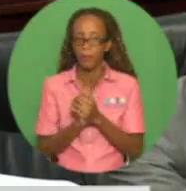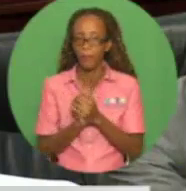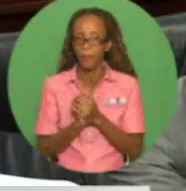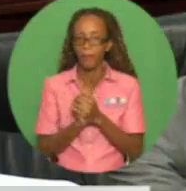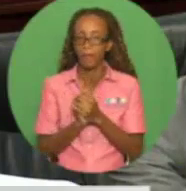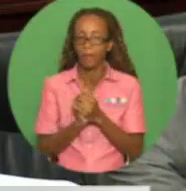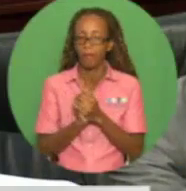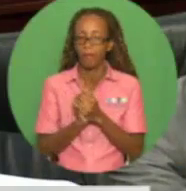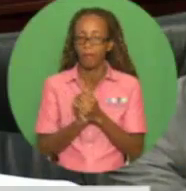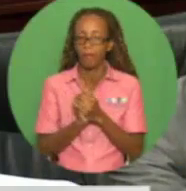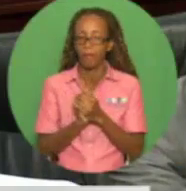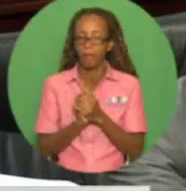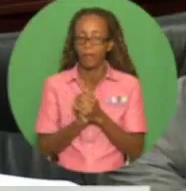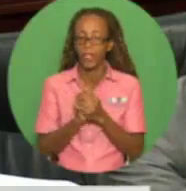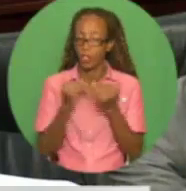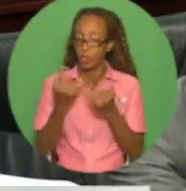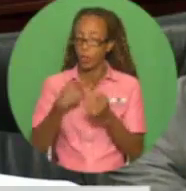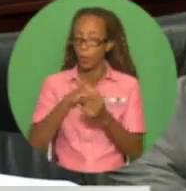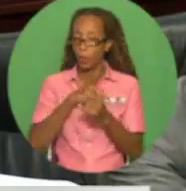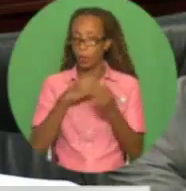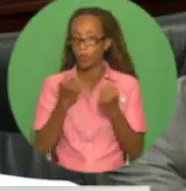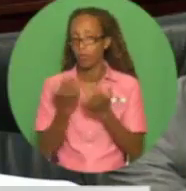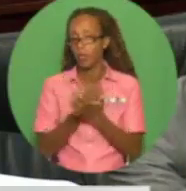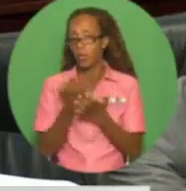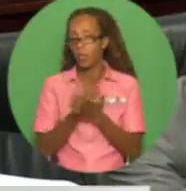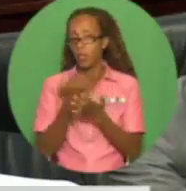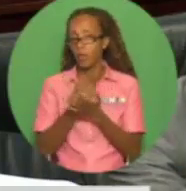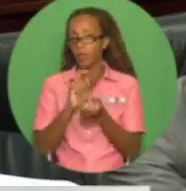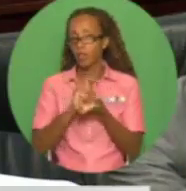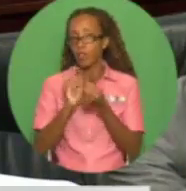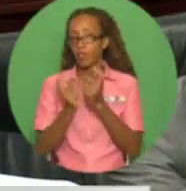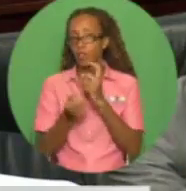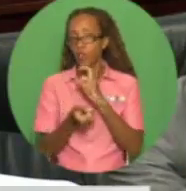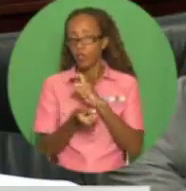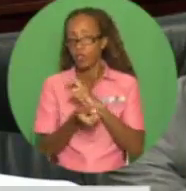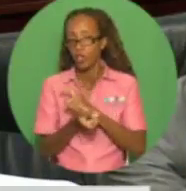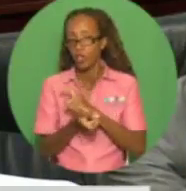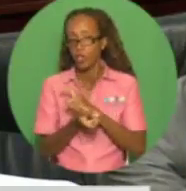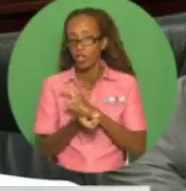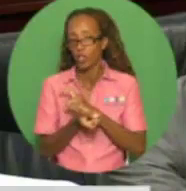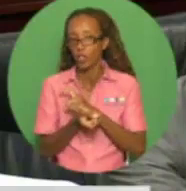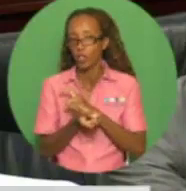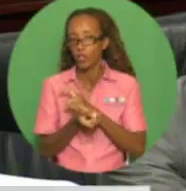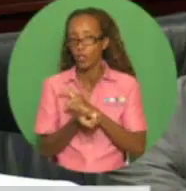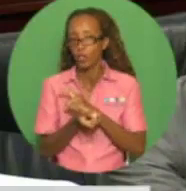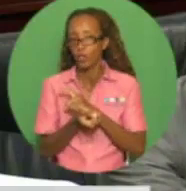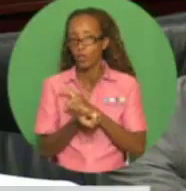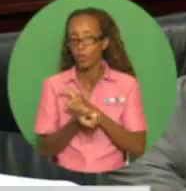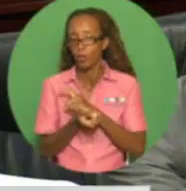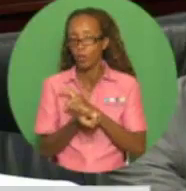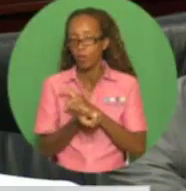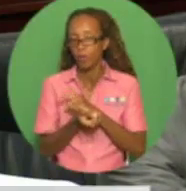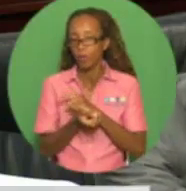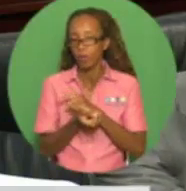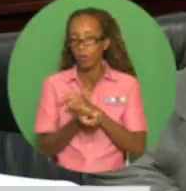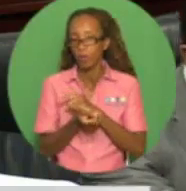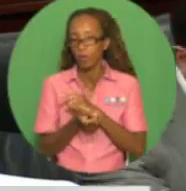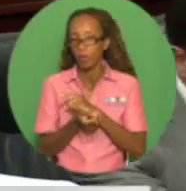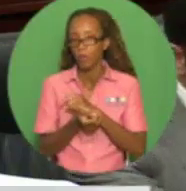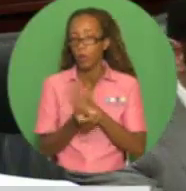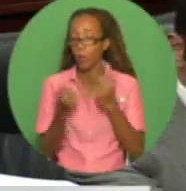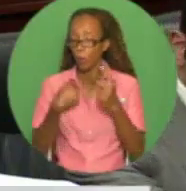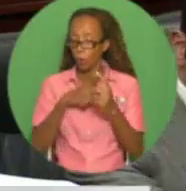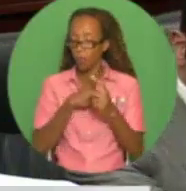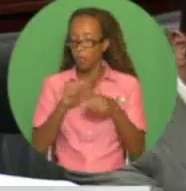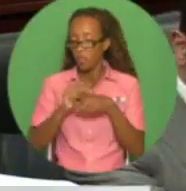catalyst for economic transformation through the advancement and application of research and dissemination of knowledge to produce work-ready